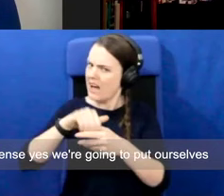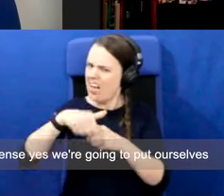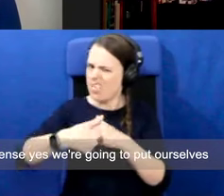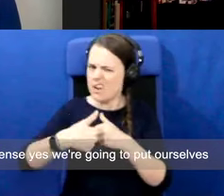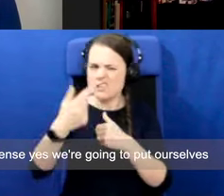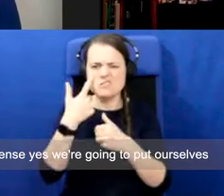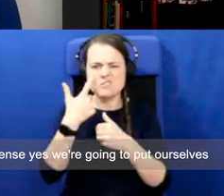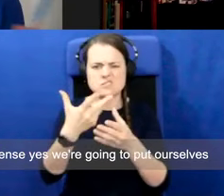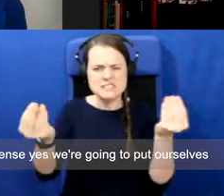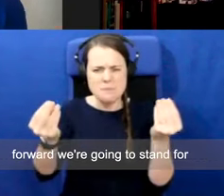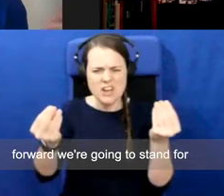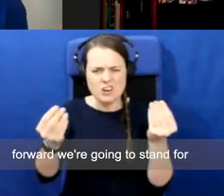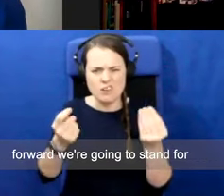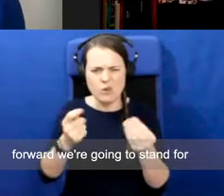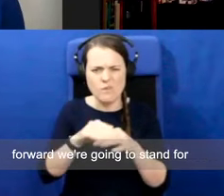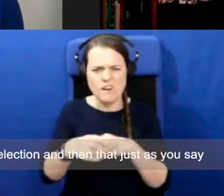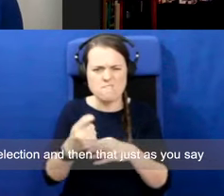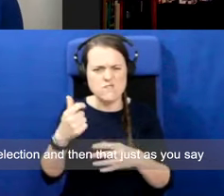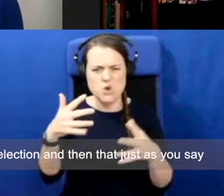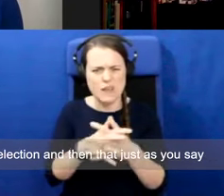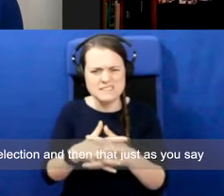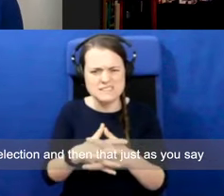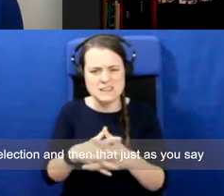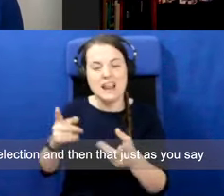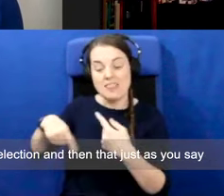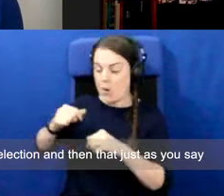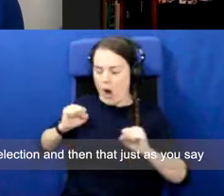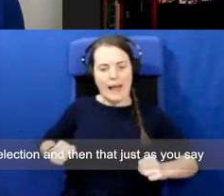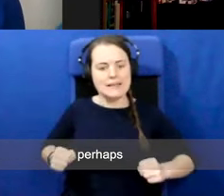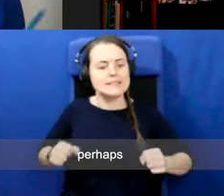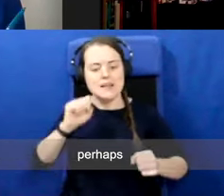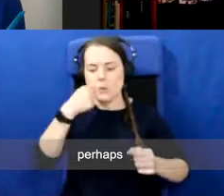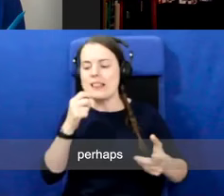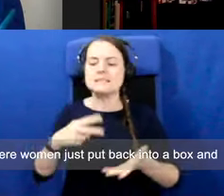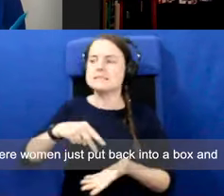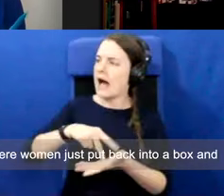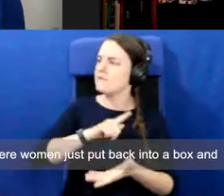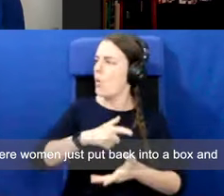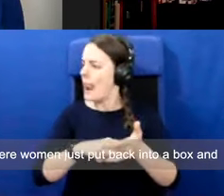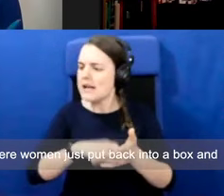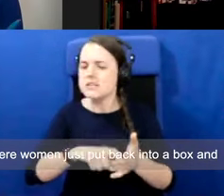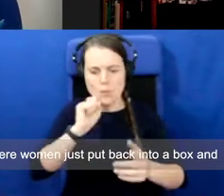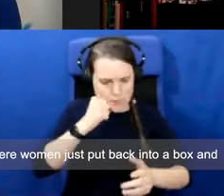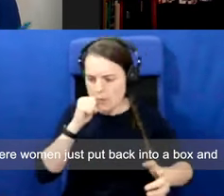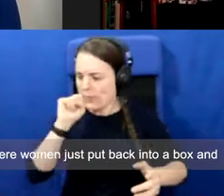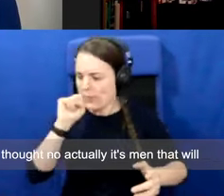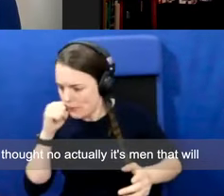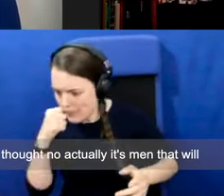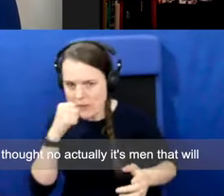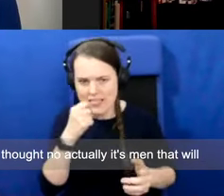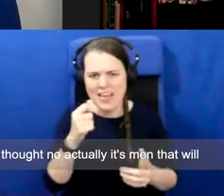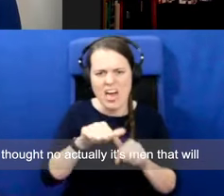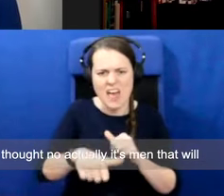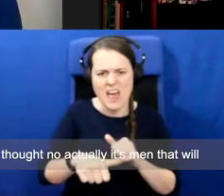over the space of a couple of weeks. was this sense, yes, we're going to put ourselves forward. We're going to stand for election. And then that just, as you say, perhaps where women just put